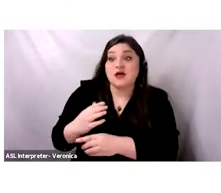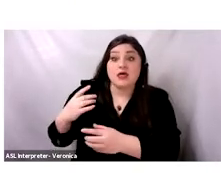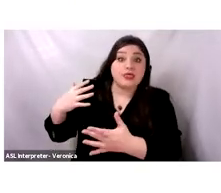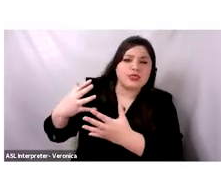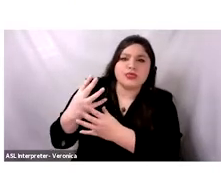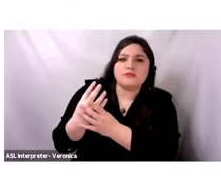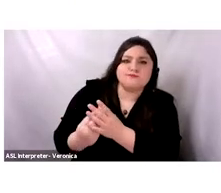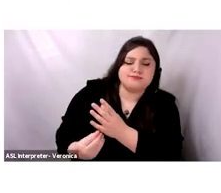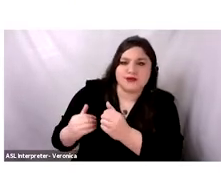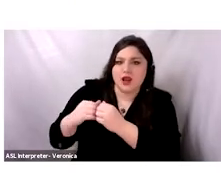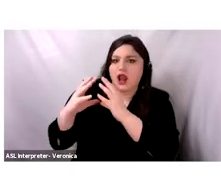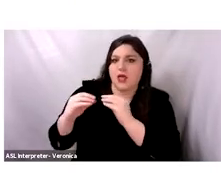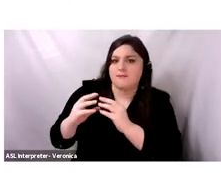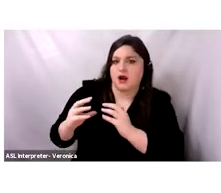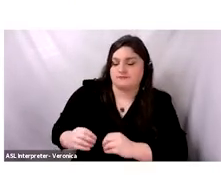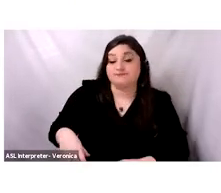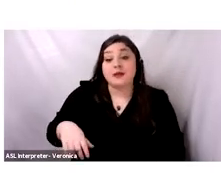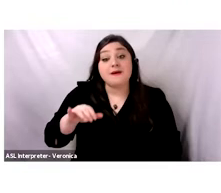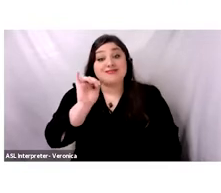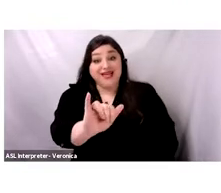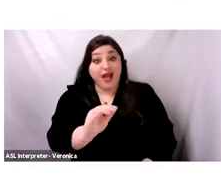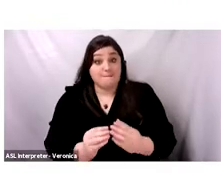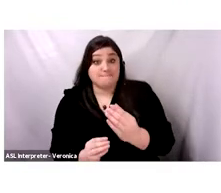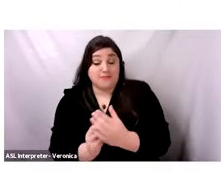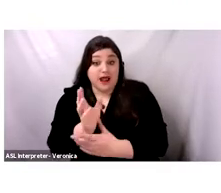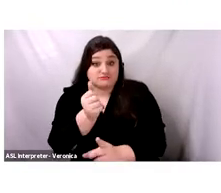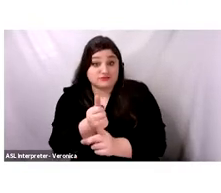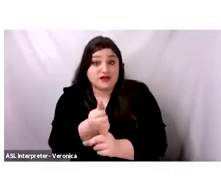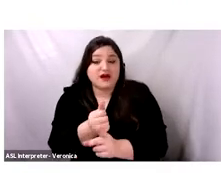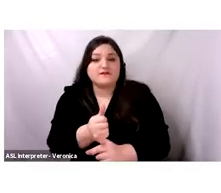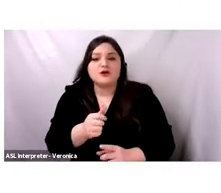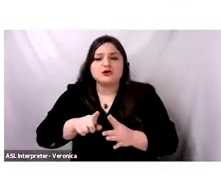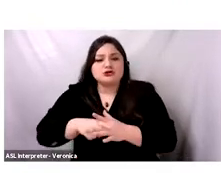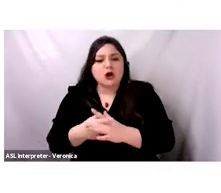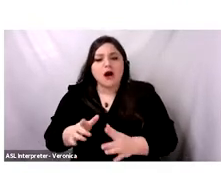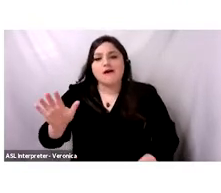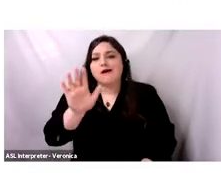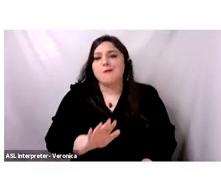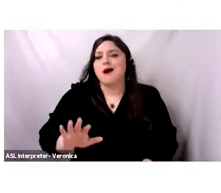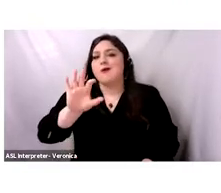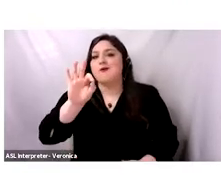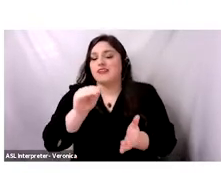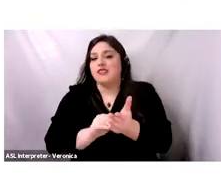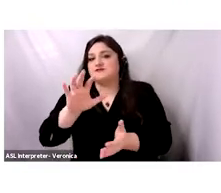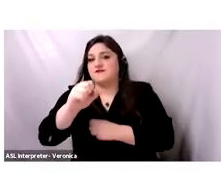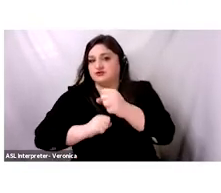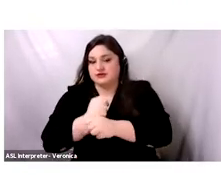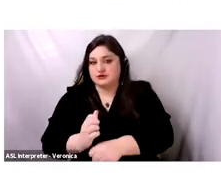Palestine and Jordan. This plant was also first grown about 9,500 years ago